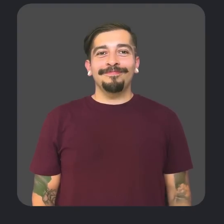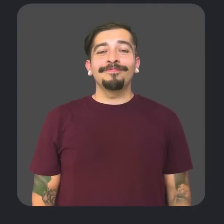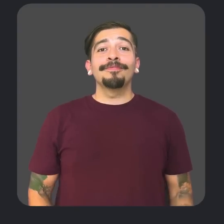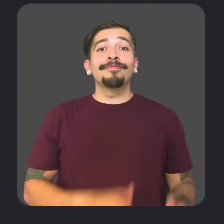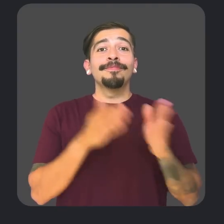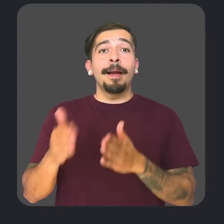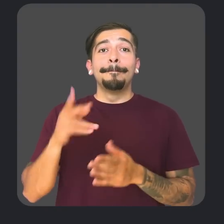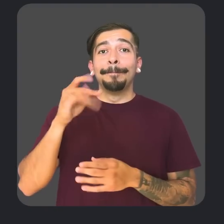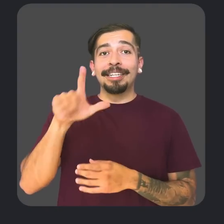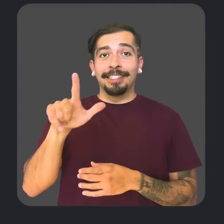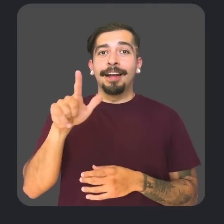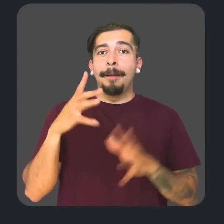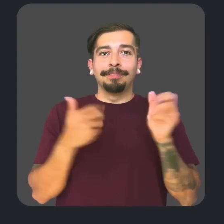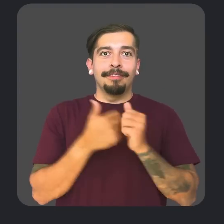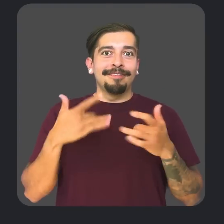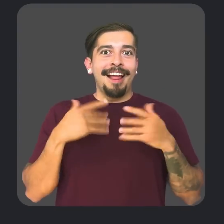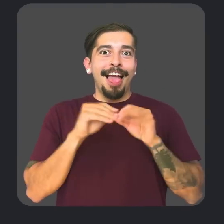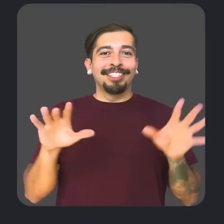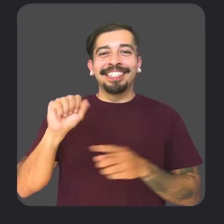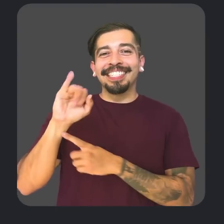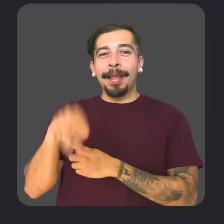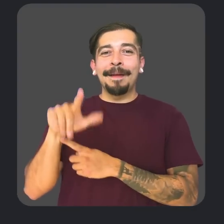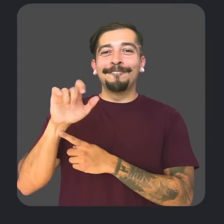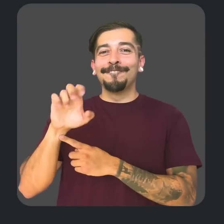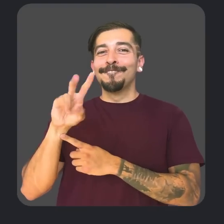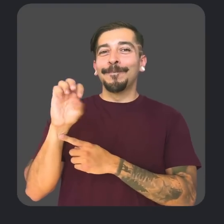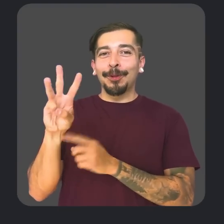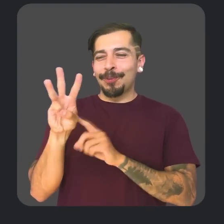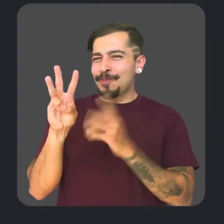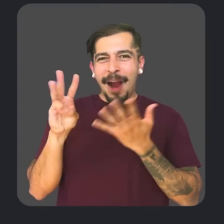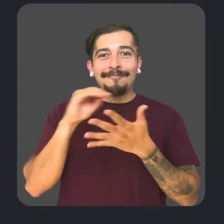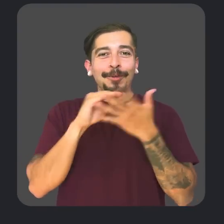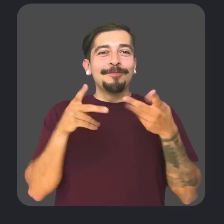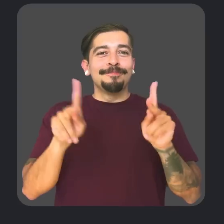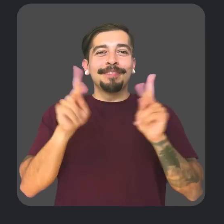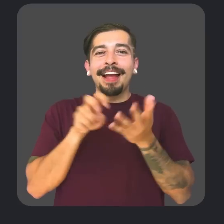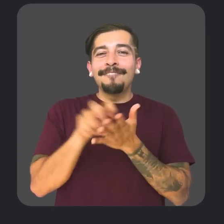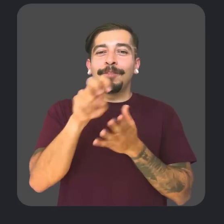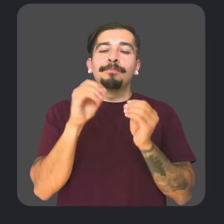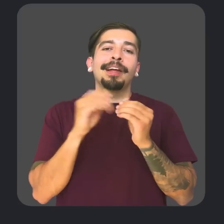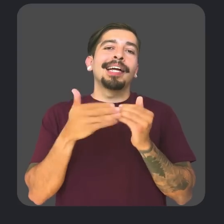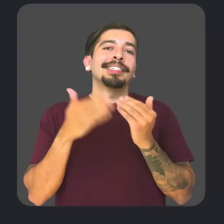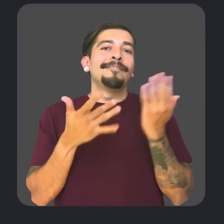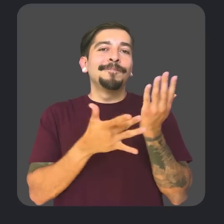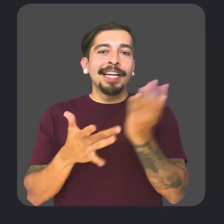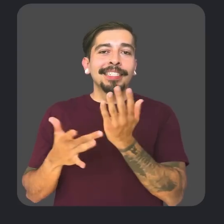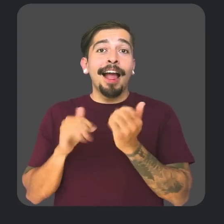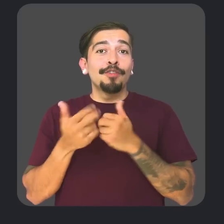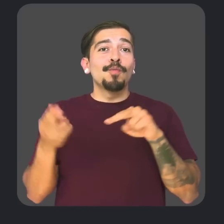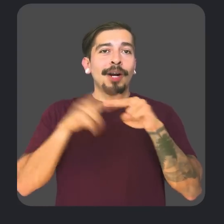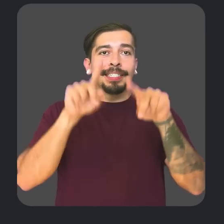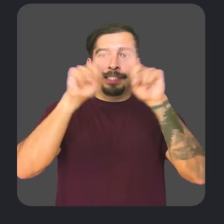Moving on to Pixel updates, we're excited to announce the launch of SimpleView, a feature that lets people navigate their devices more easily